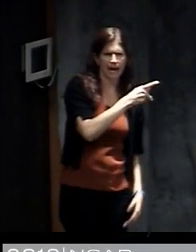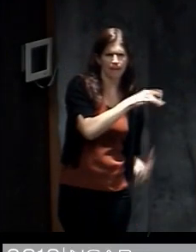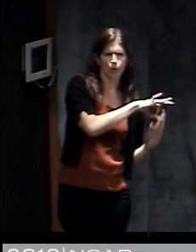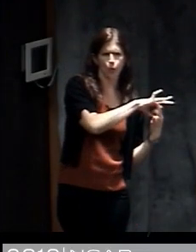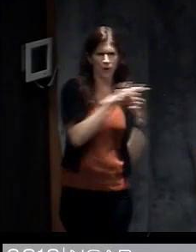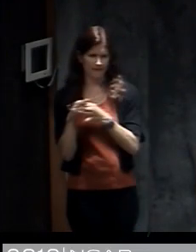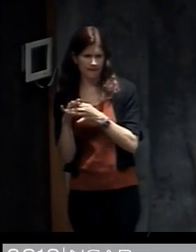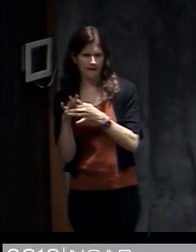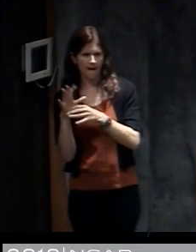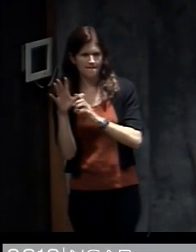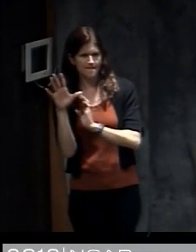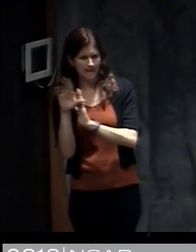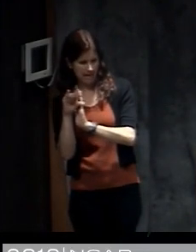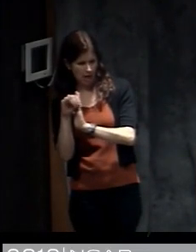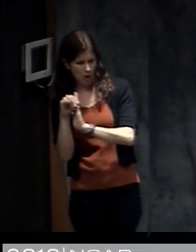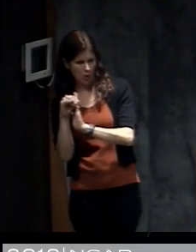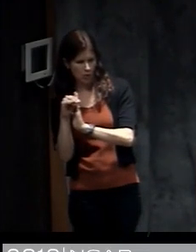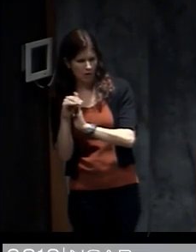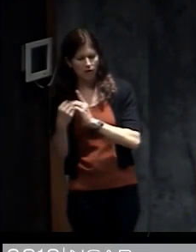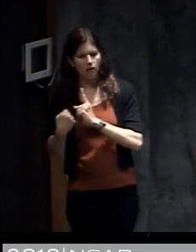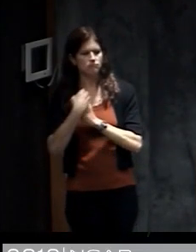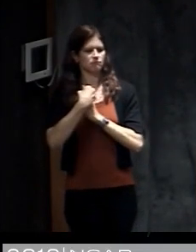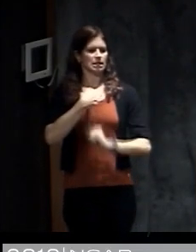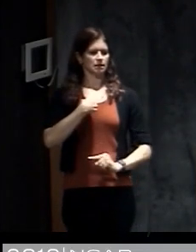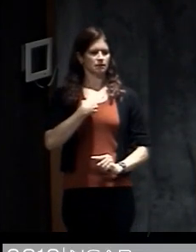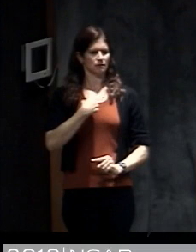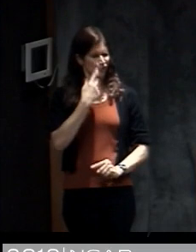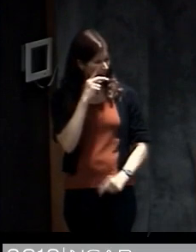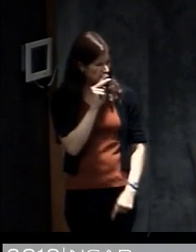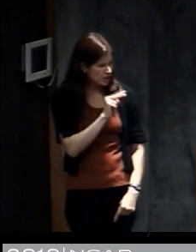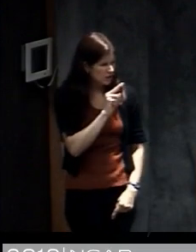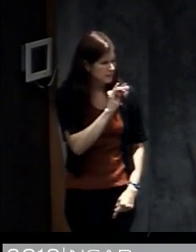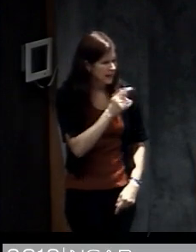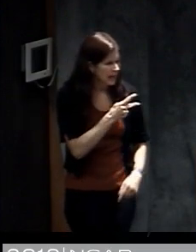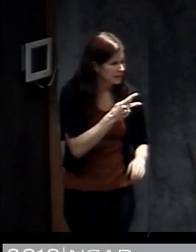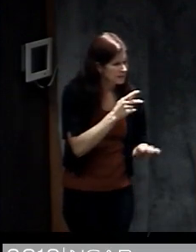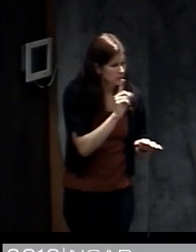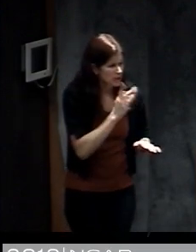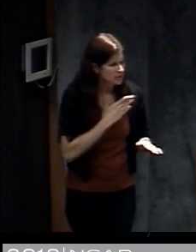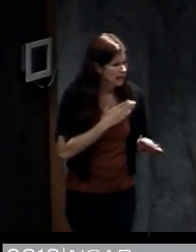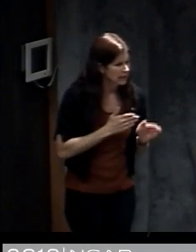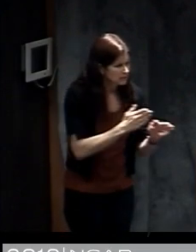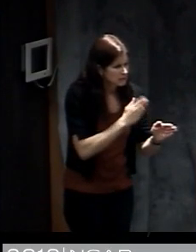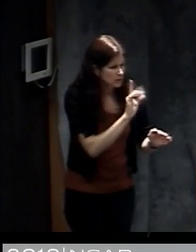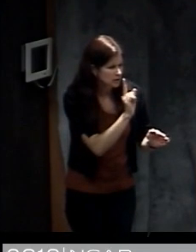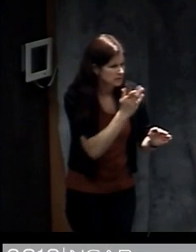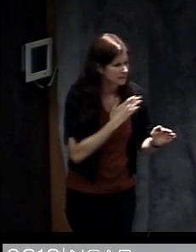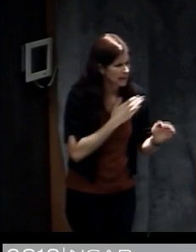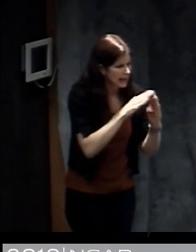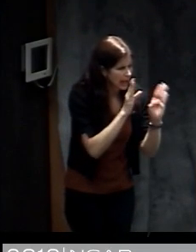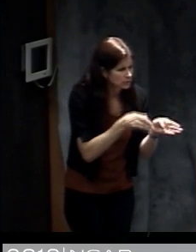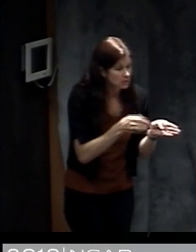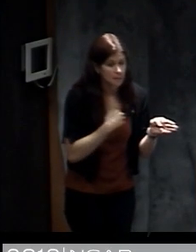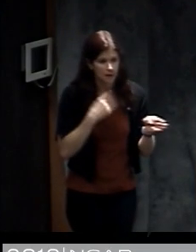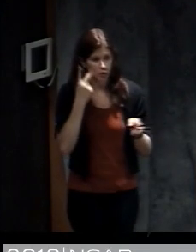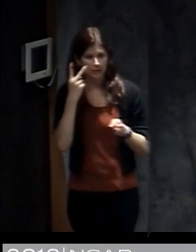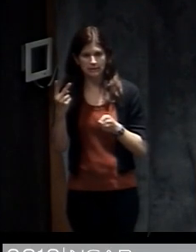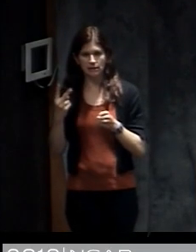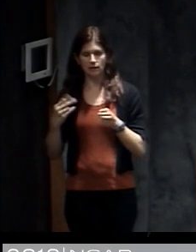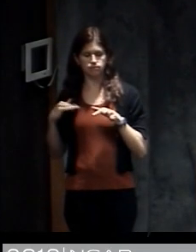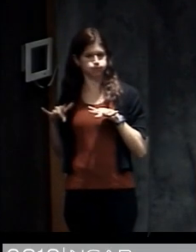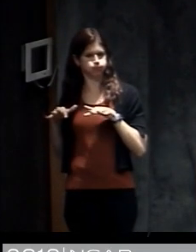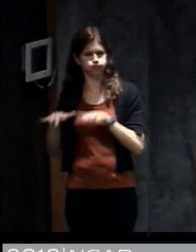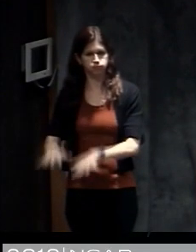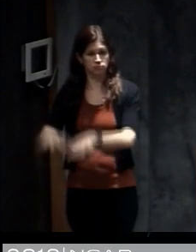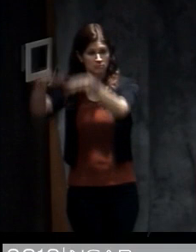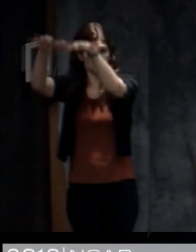bigger impact. Because you can look at a map all day. You can try to find your street. But this is definitely telling you how fast this is going to happen. So we did this